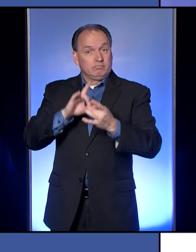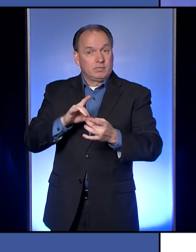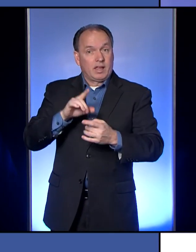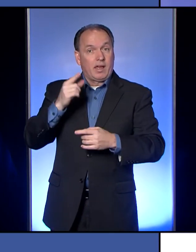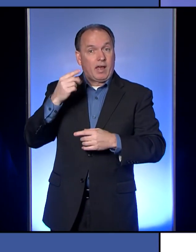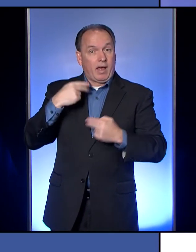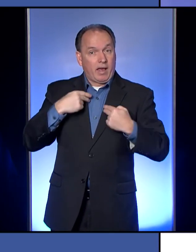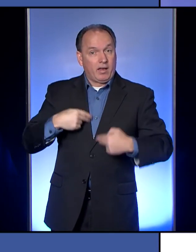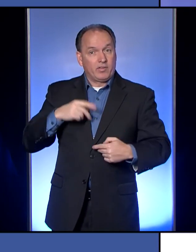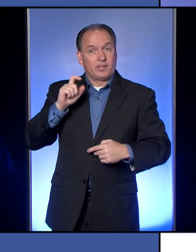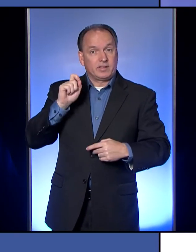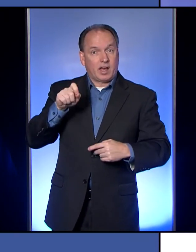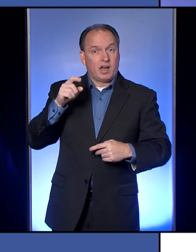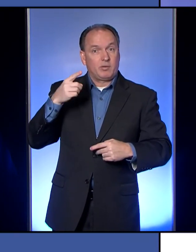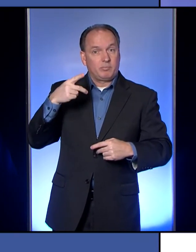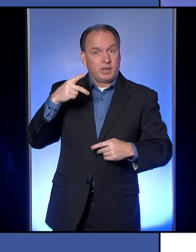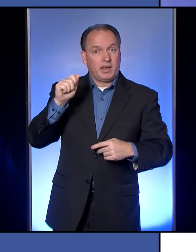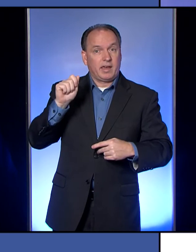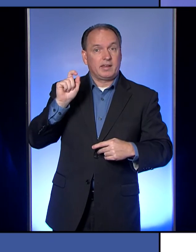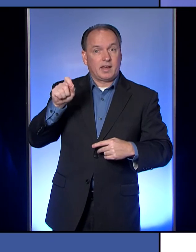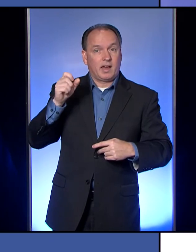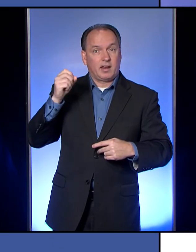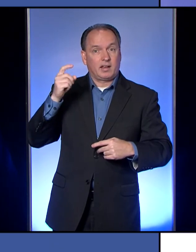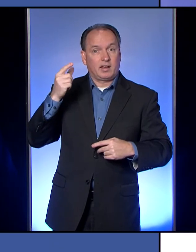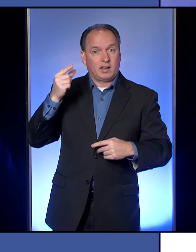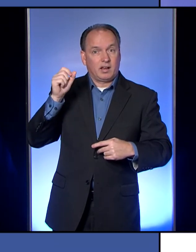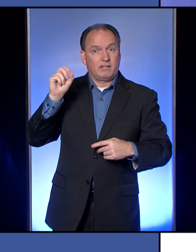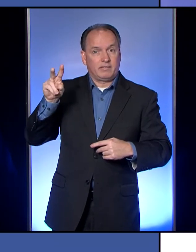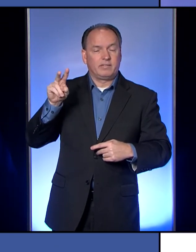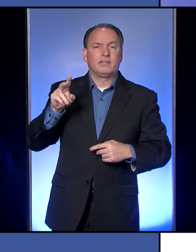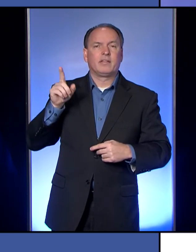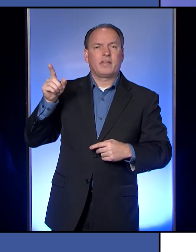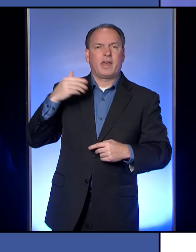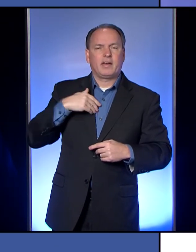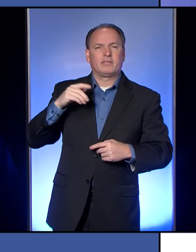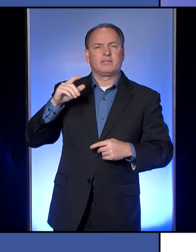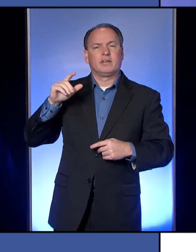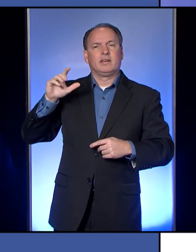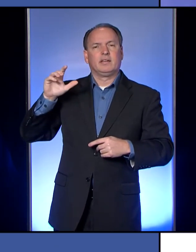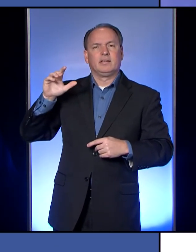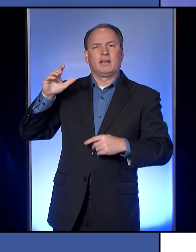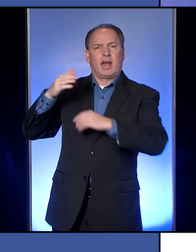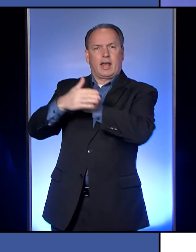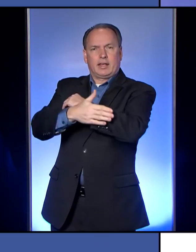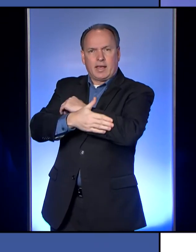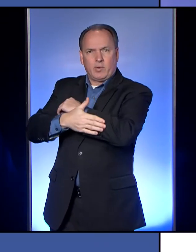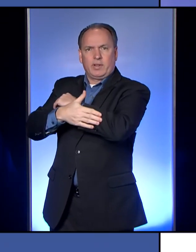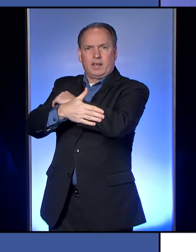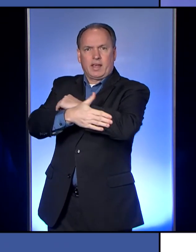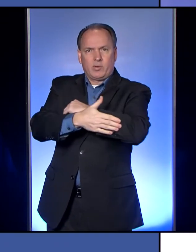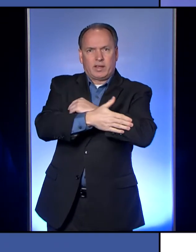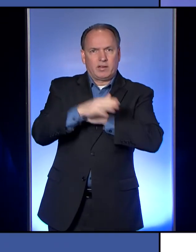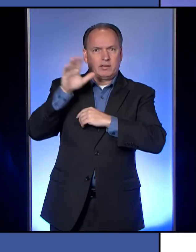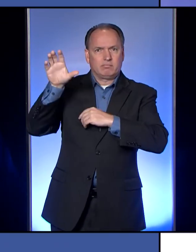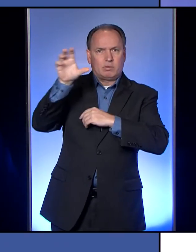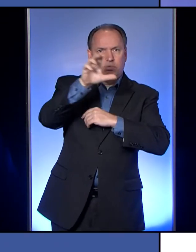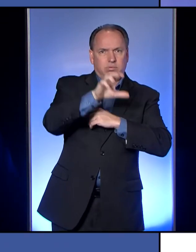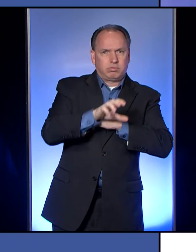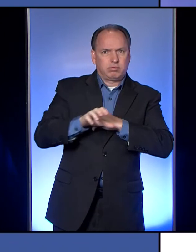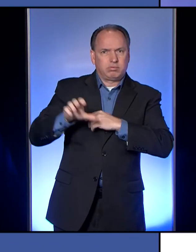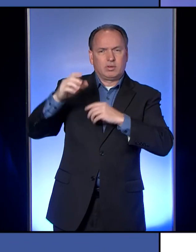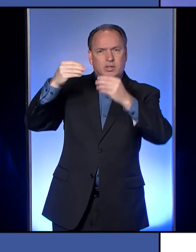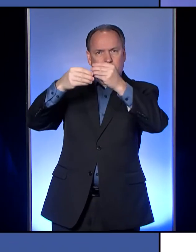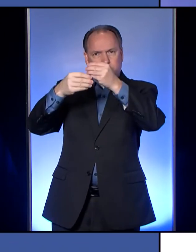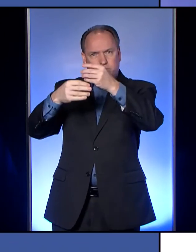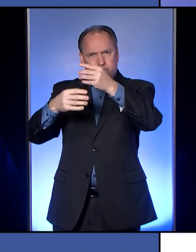and look at their numbers, and they have a county by county, uh, numbers, and you just keep scrolling down on, um, all of that